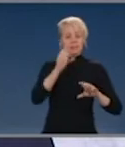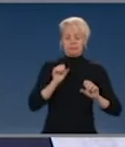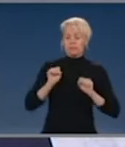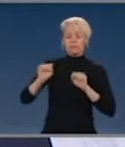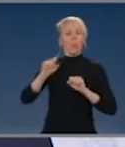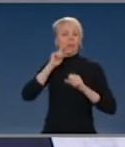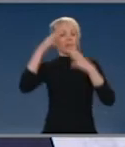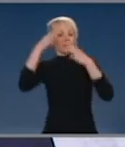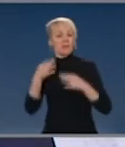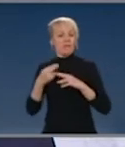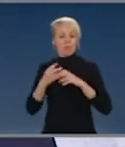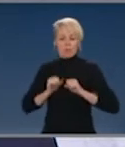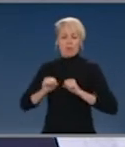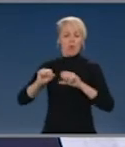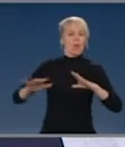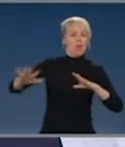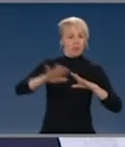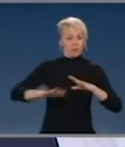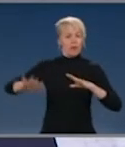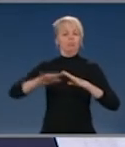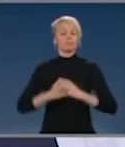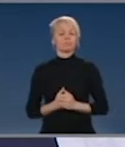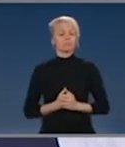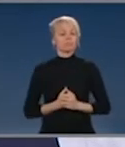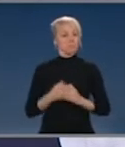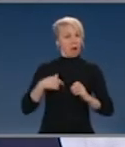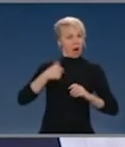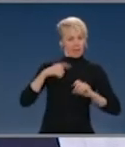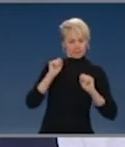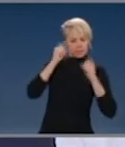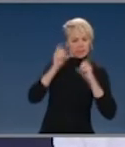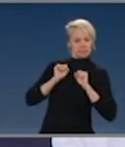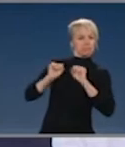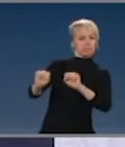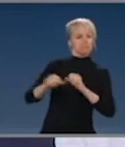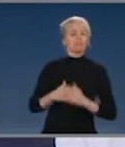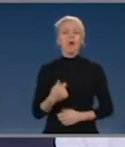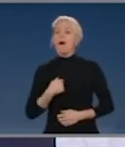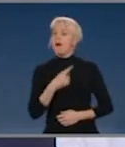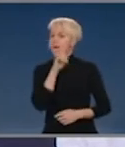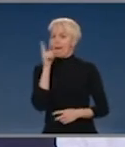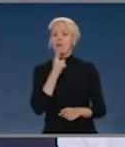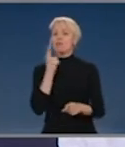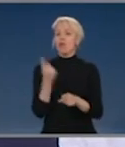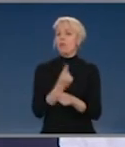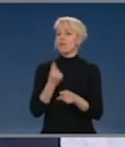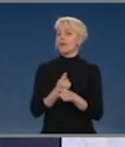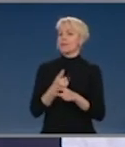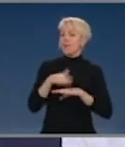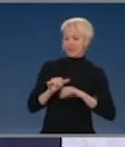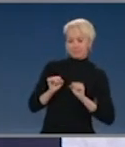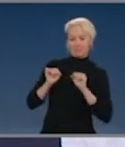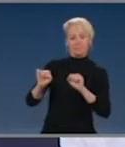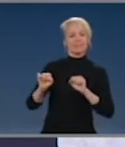and I understand the decisions that they've taken it's not for me to comment on on operational